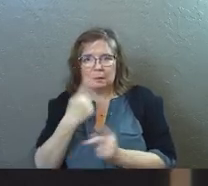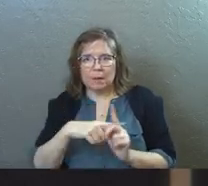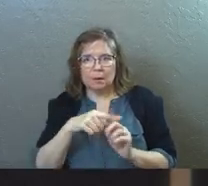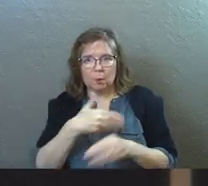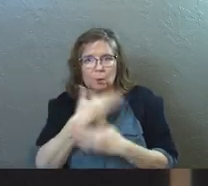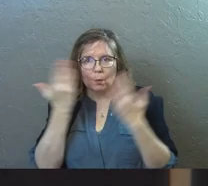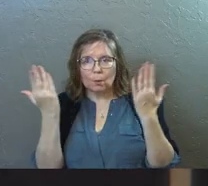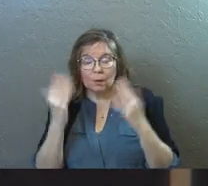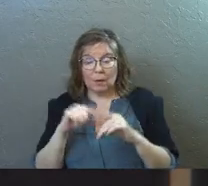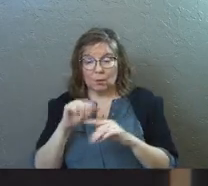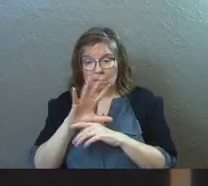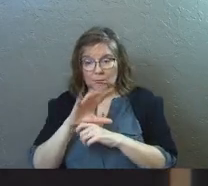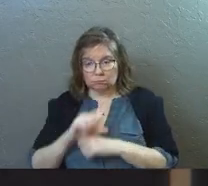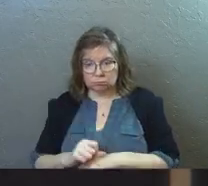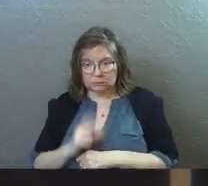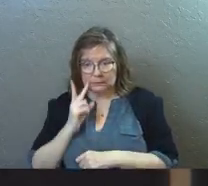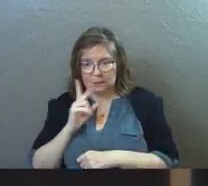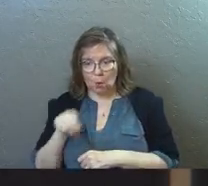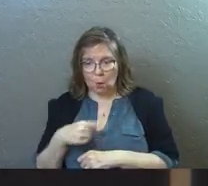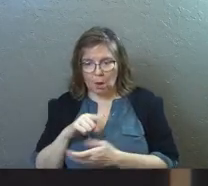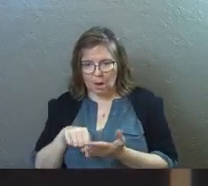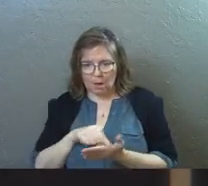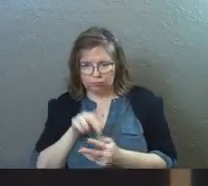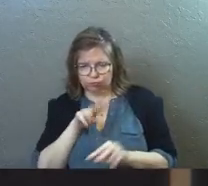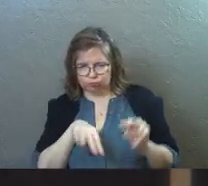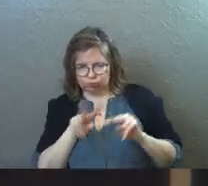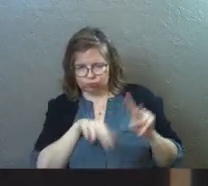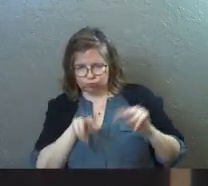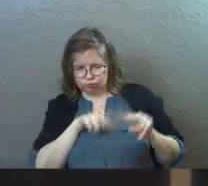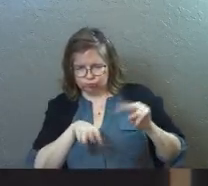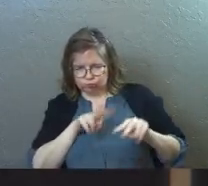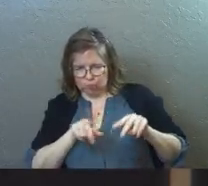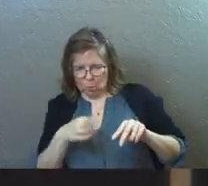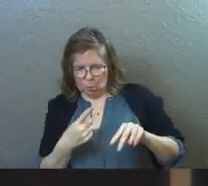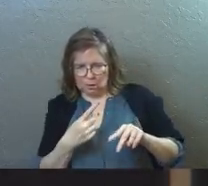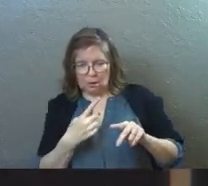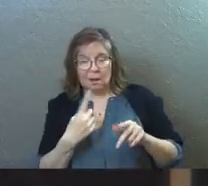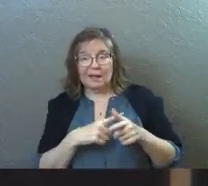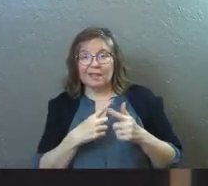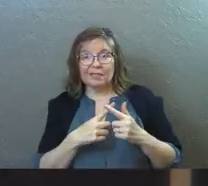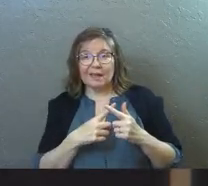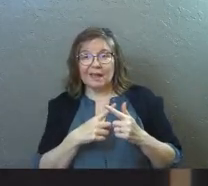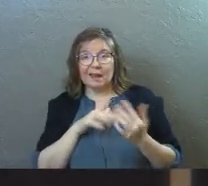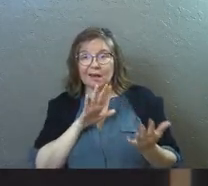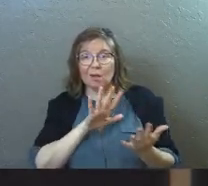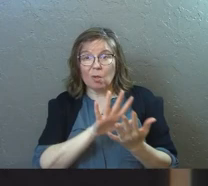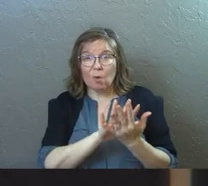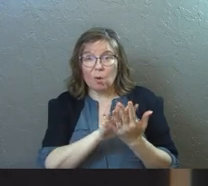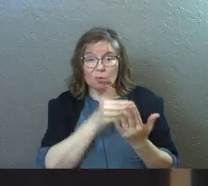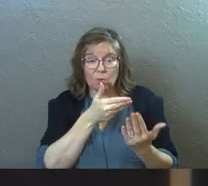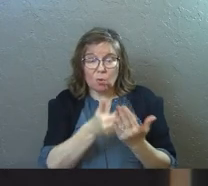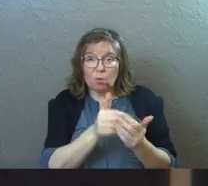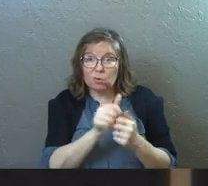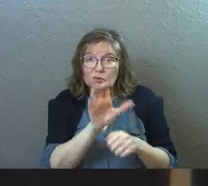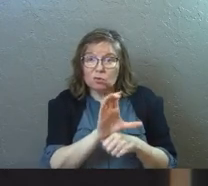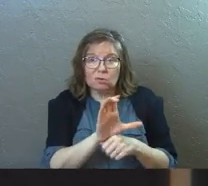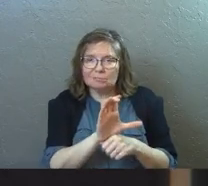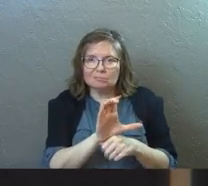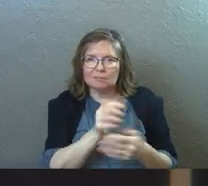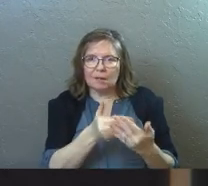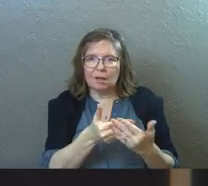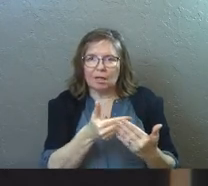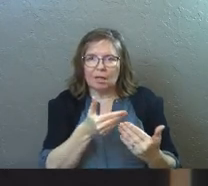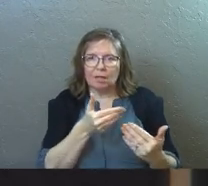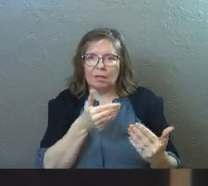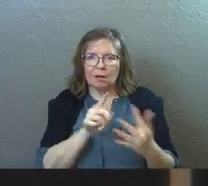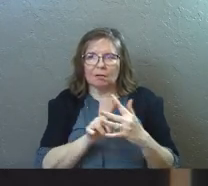And when you become accustomed to a critical spirit about the local church, you start to drift away from the local church. And when you drift